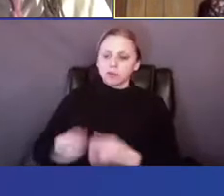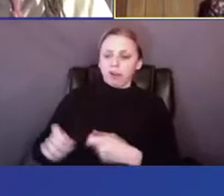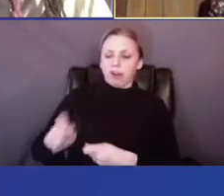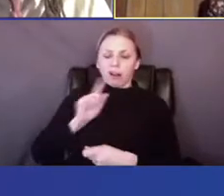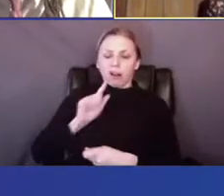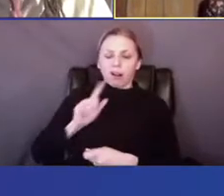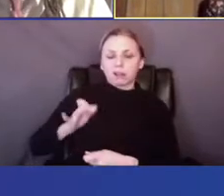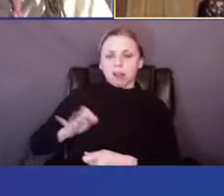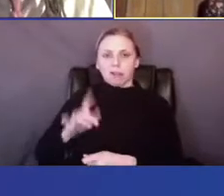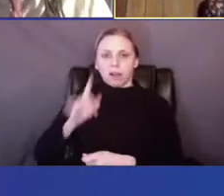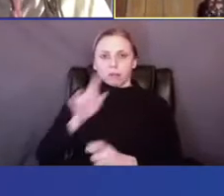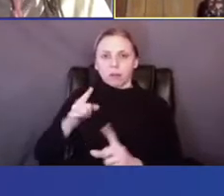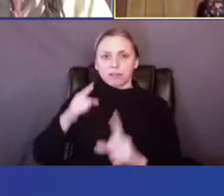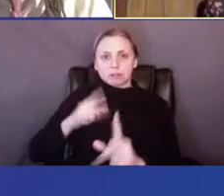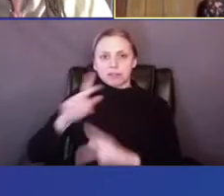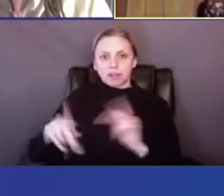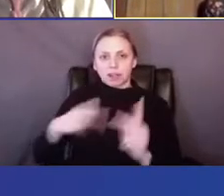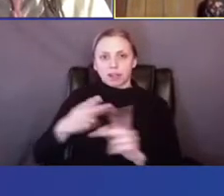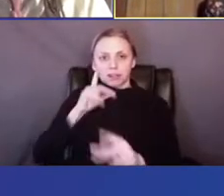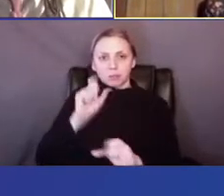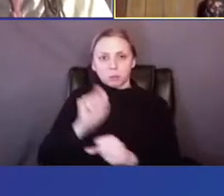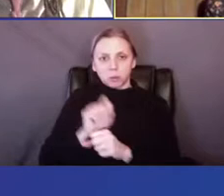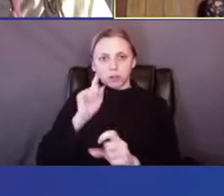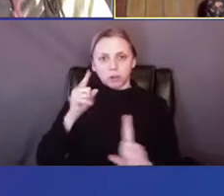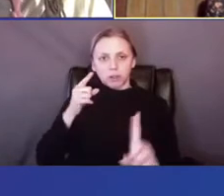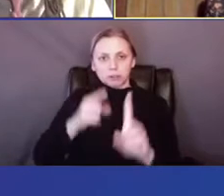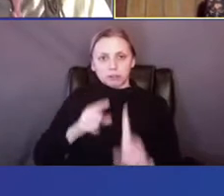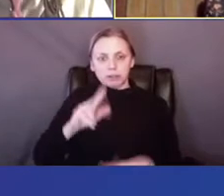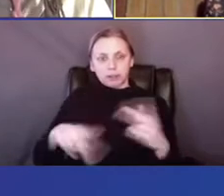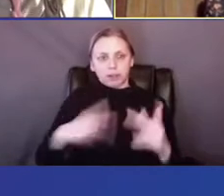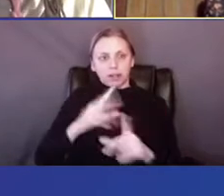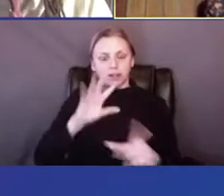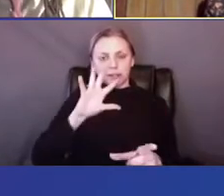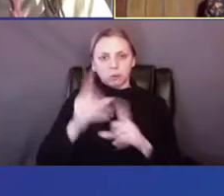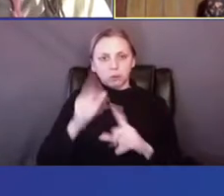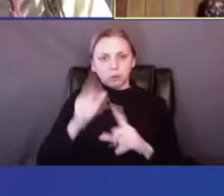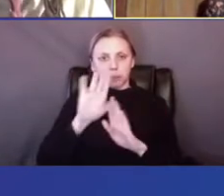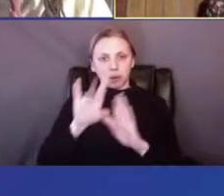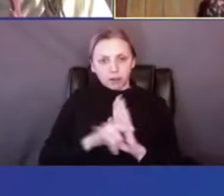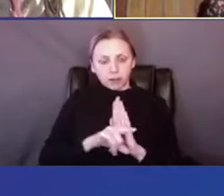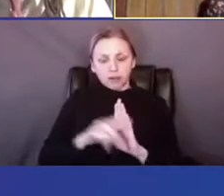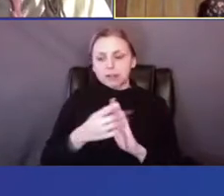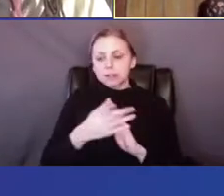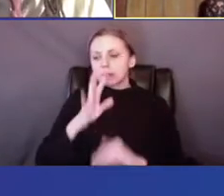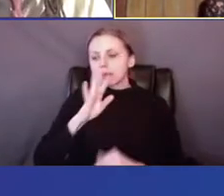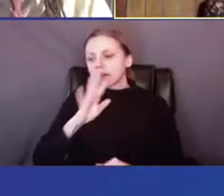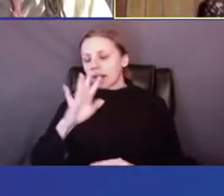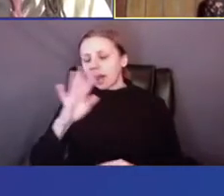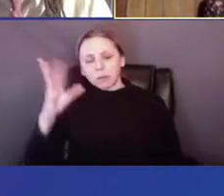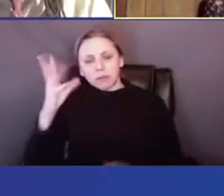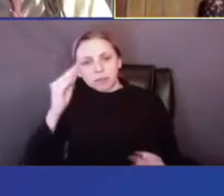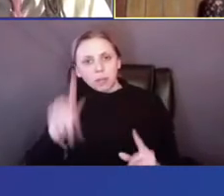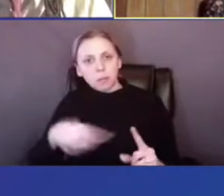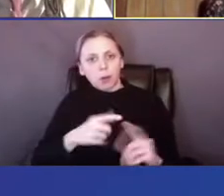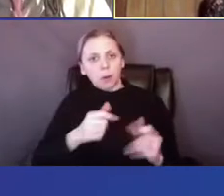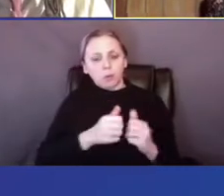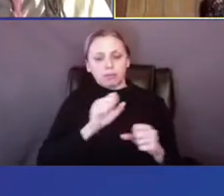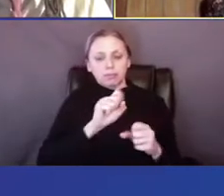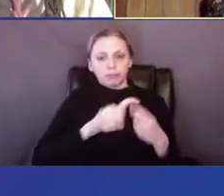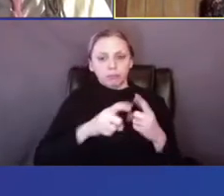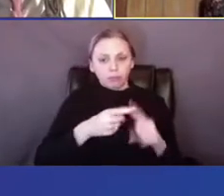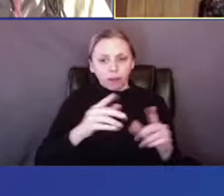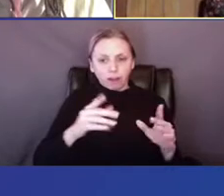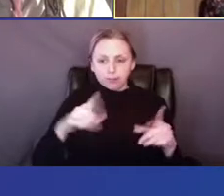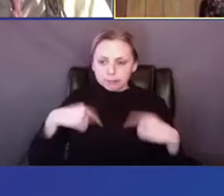of work because of certain cultural backgrounds. And something that I've been thinking about with peers, um, over the last couple of years